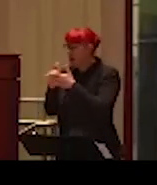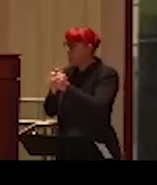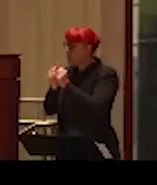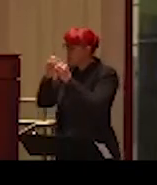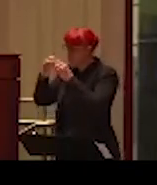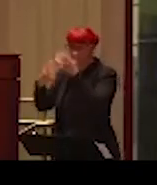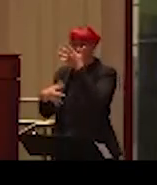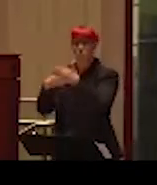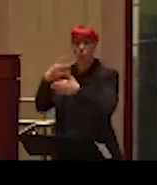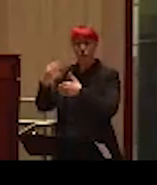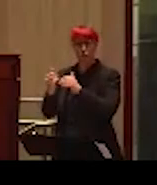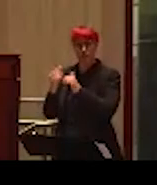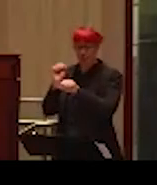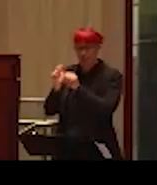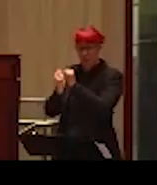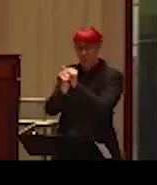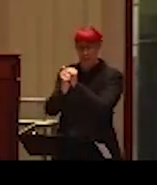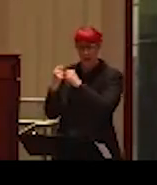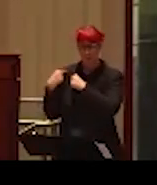we did recently and keep working on.